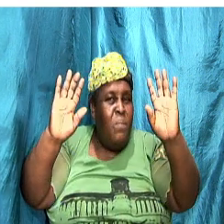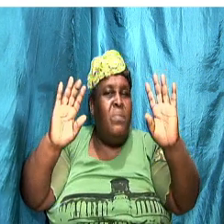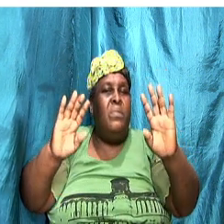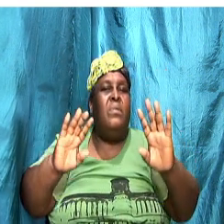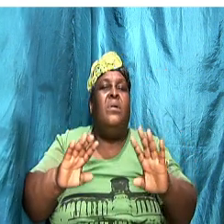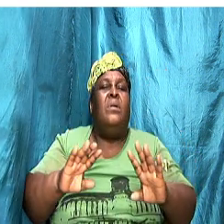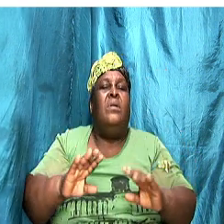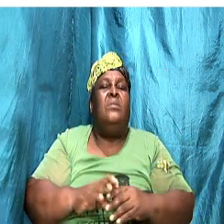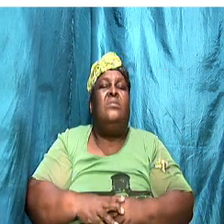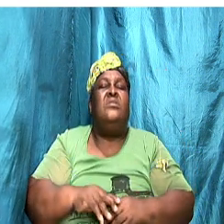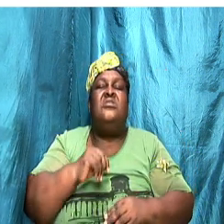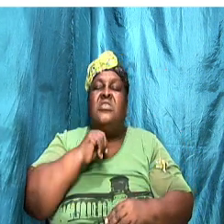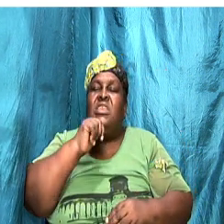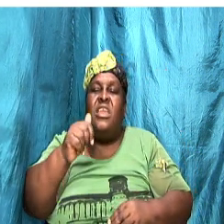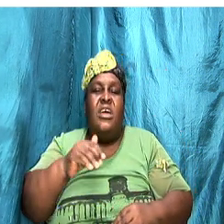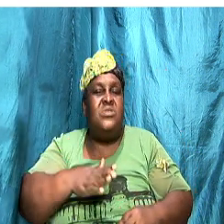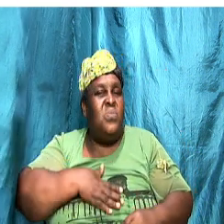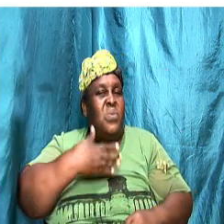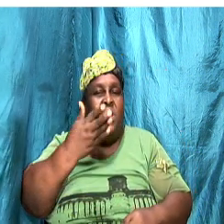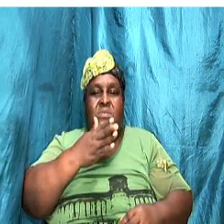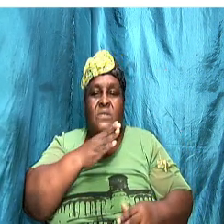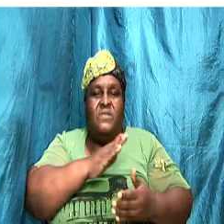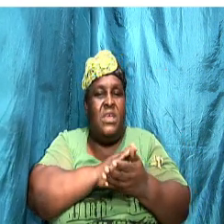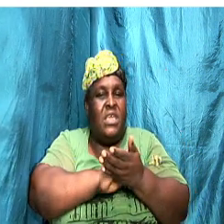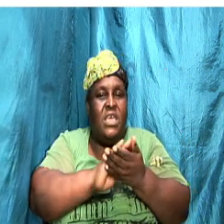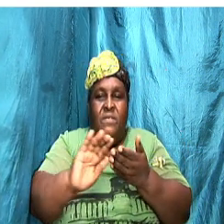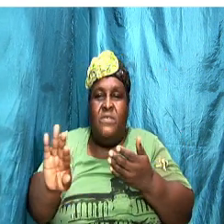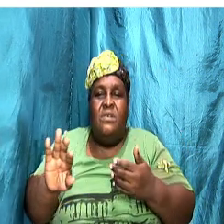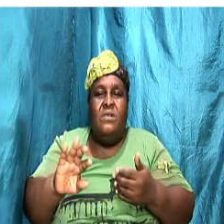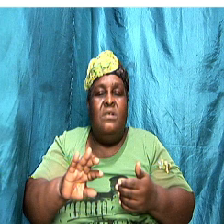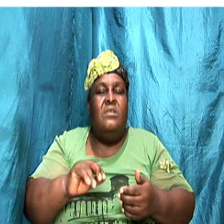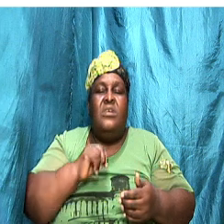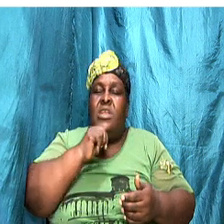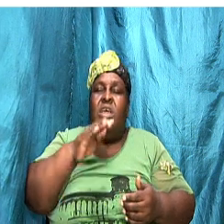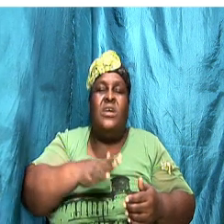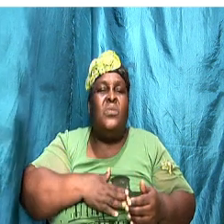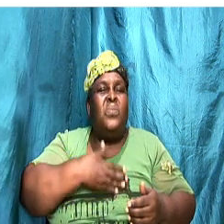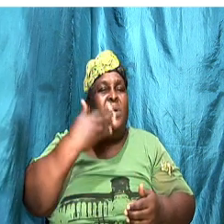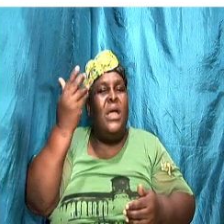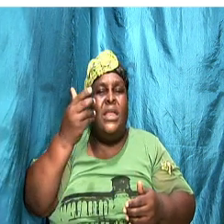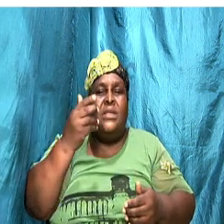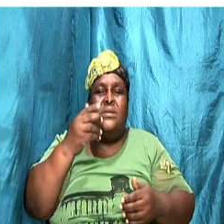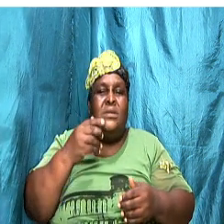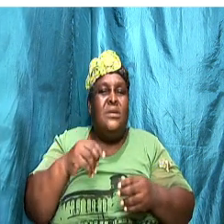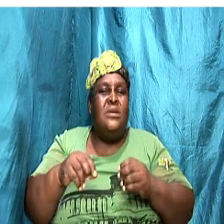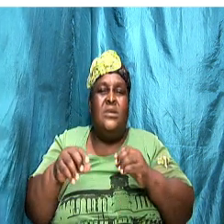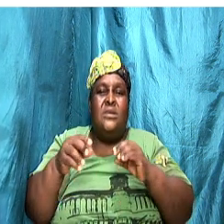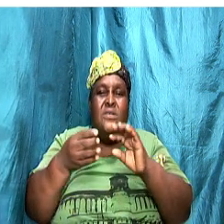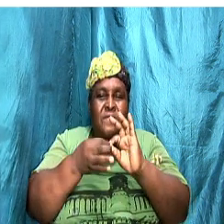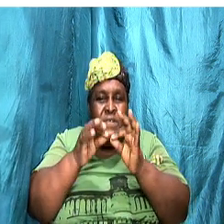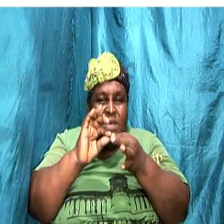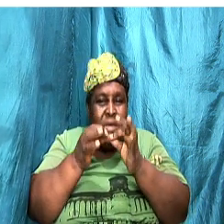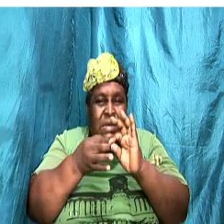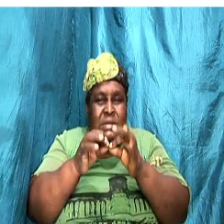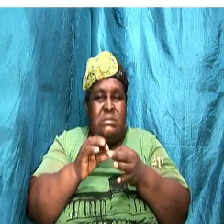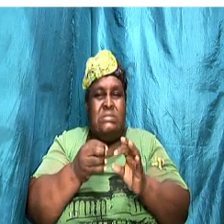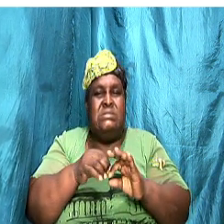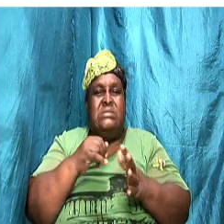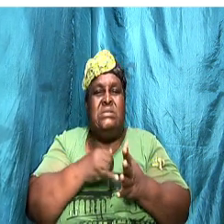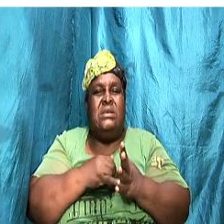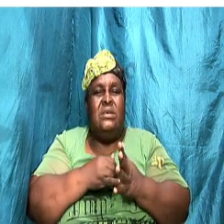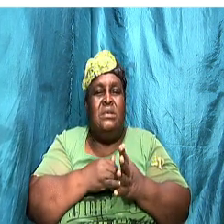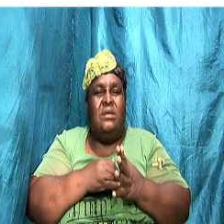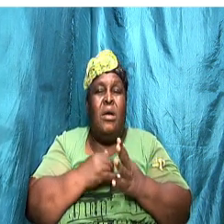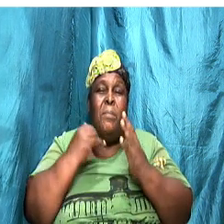willing to forgive they are not willing to work it out and you can imagine bishop bishop spending the time under the Holy